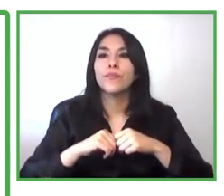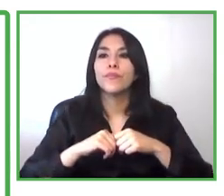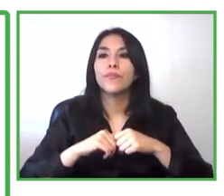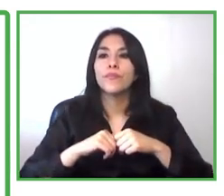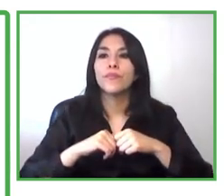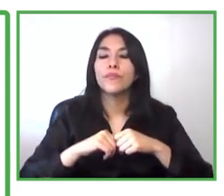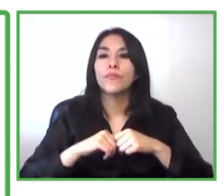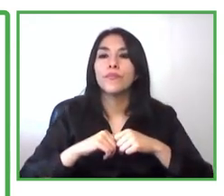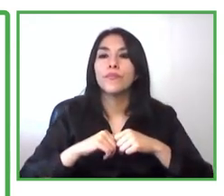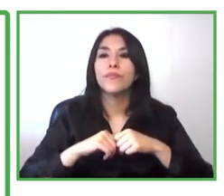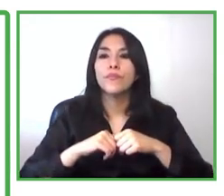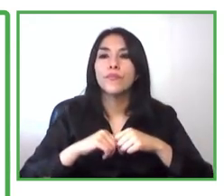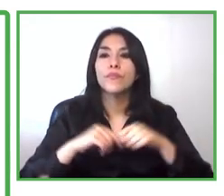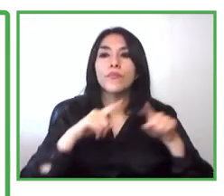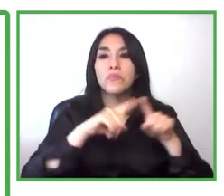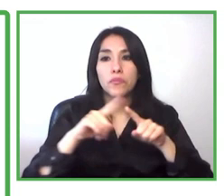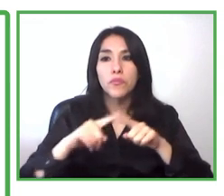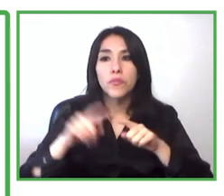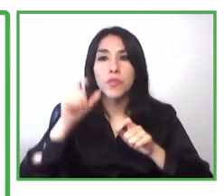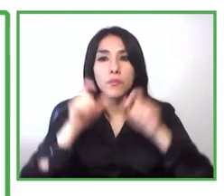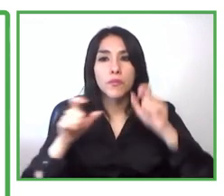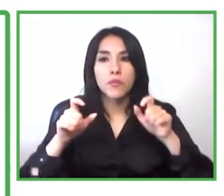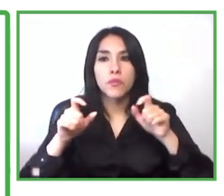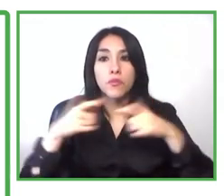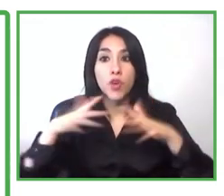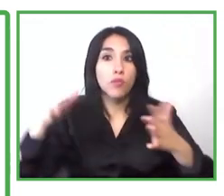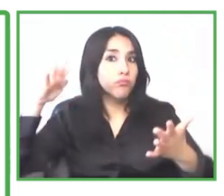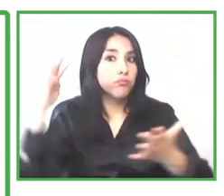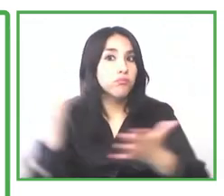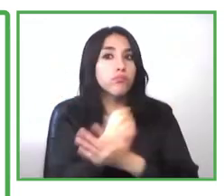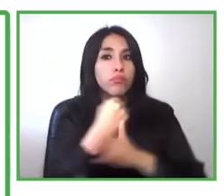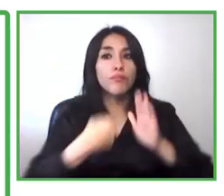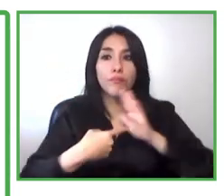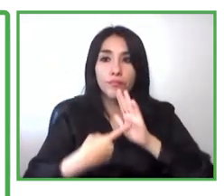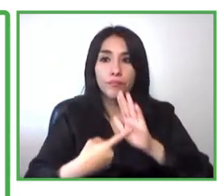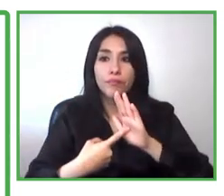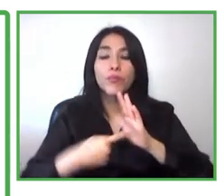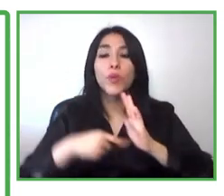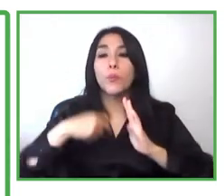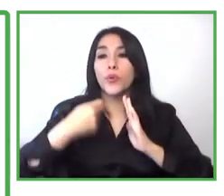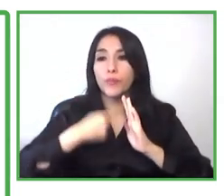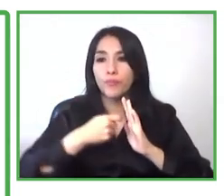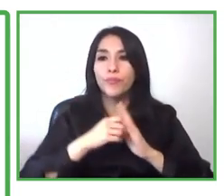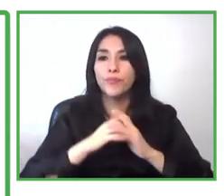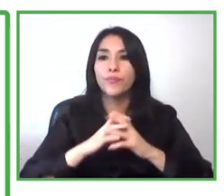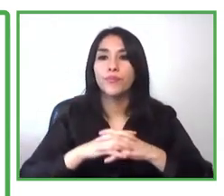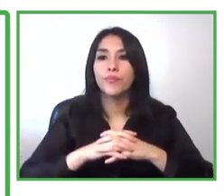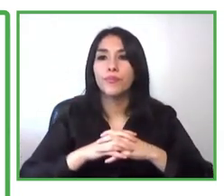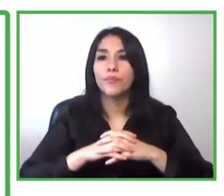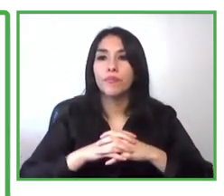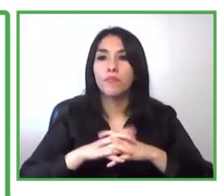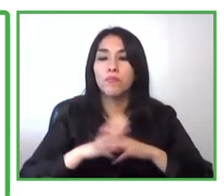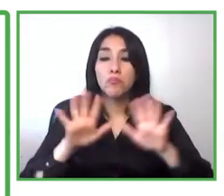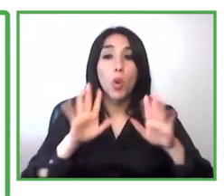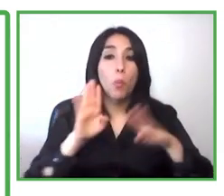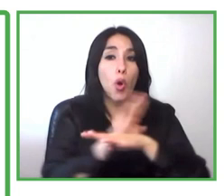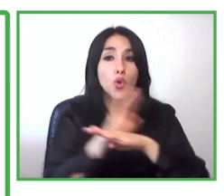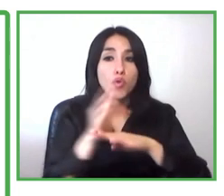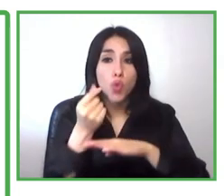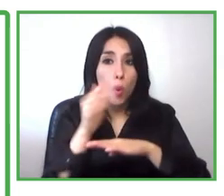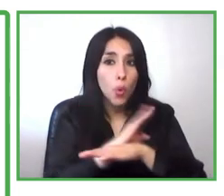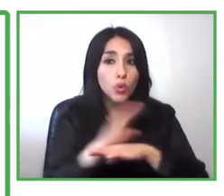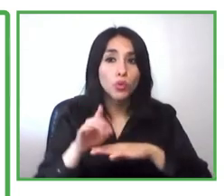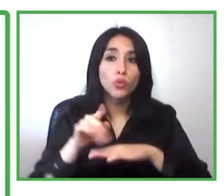that uh helped them to receive a customized uh support uh for example uh